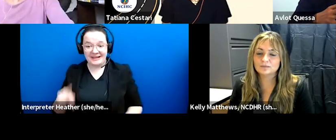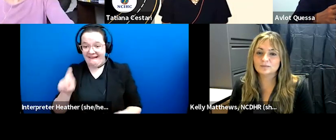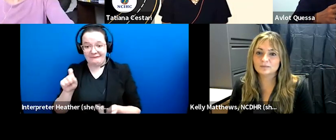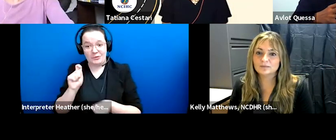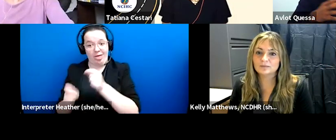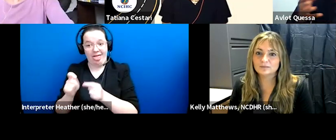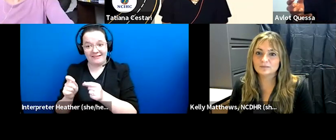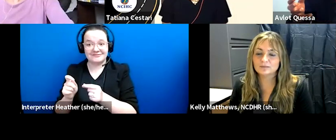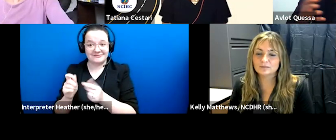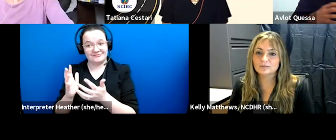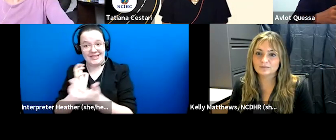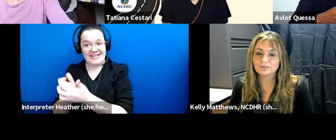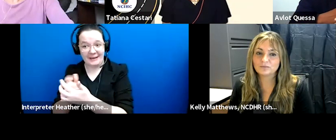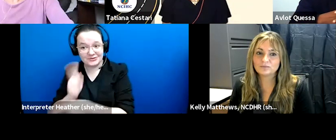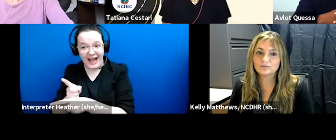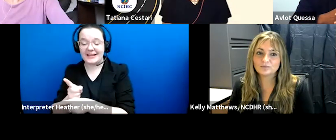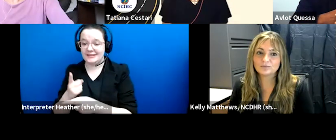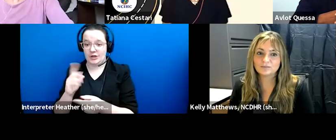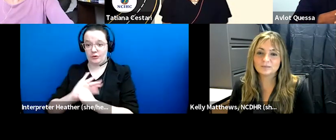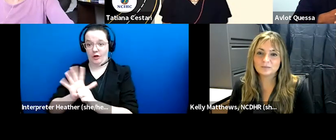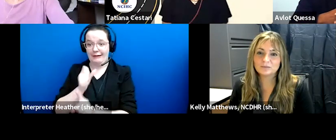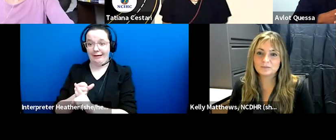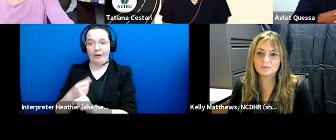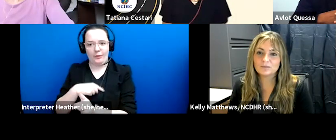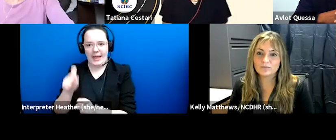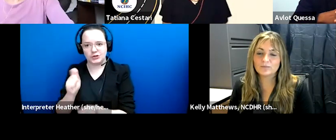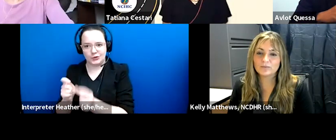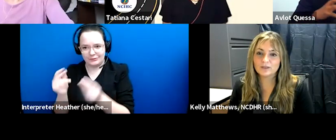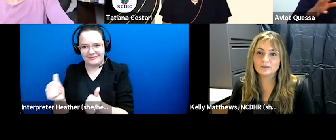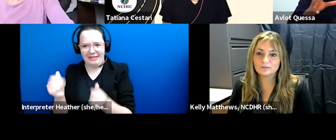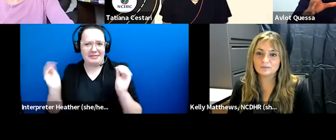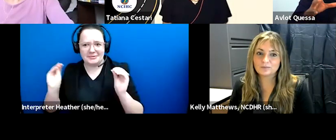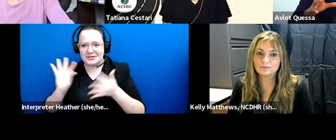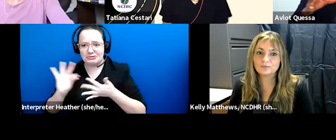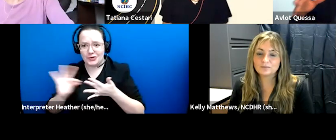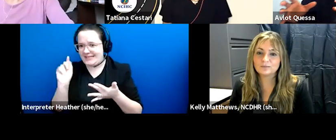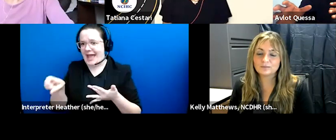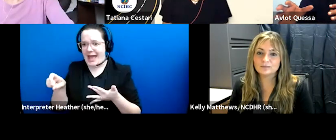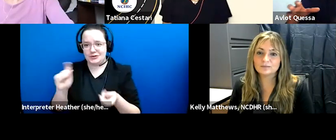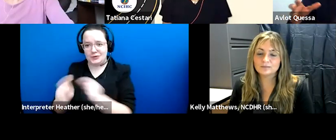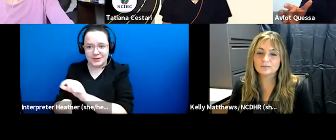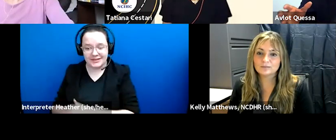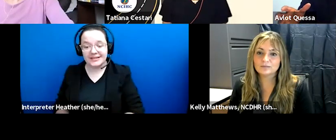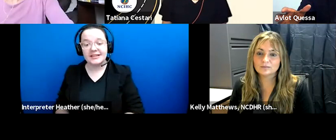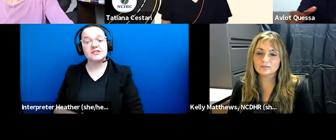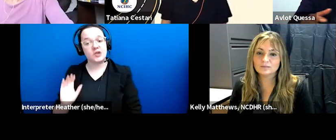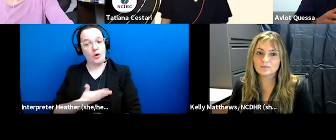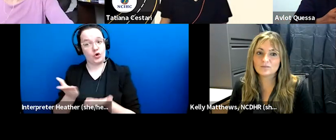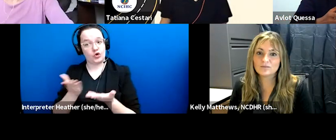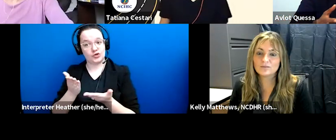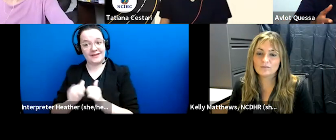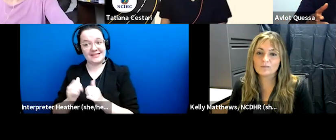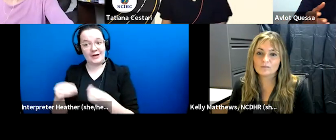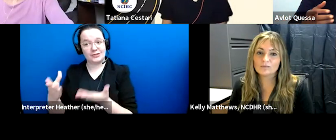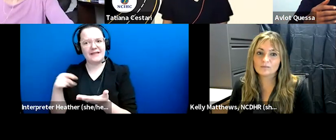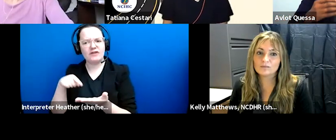very quickly and kobe didn't give us a choice um so uh in terms of the delivery of our services it